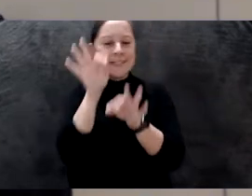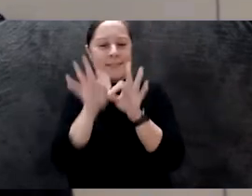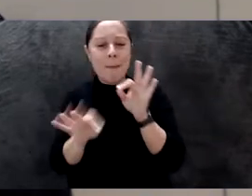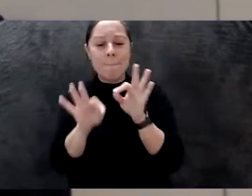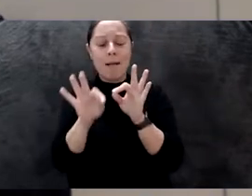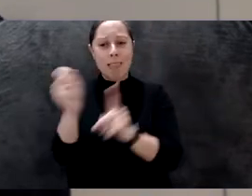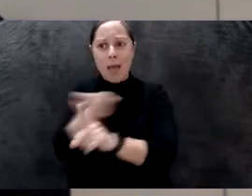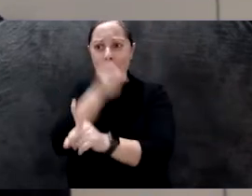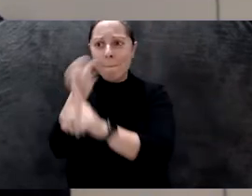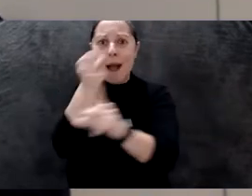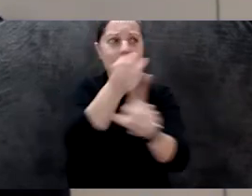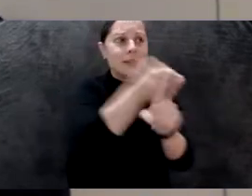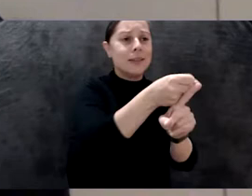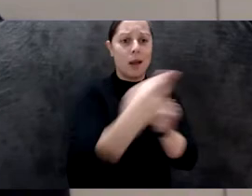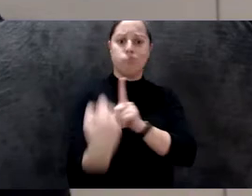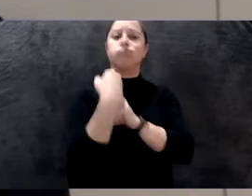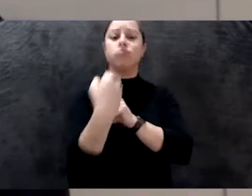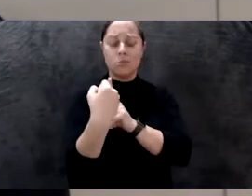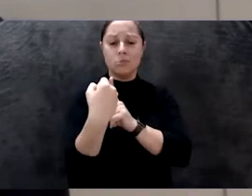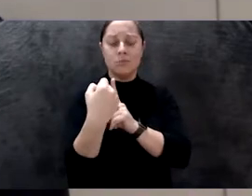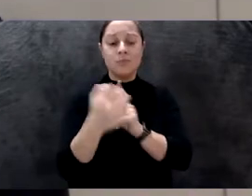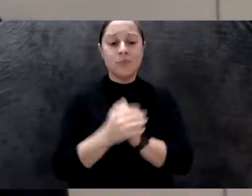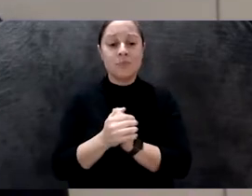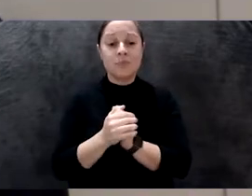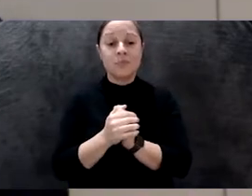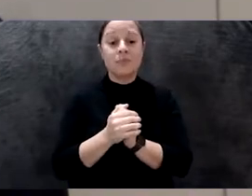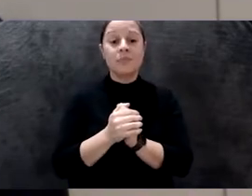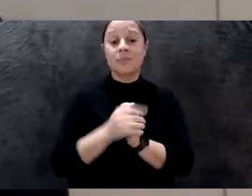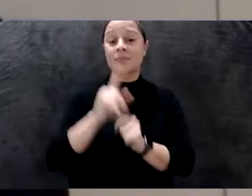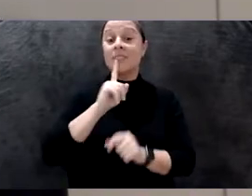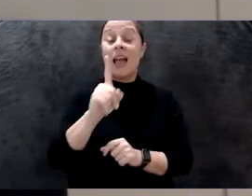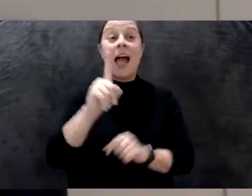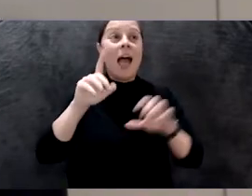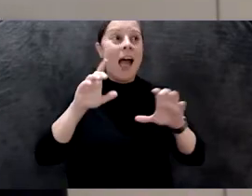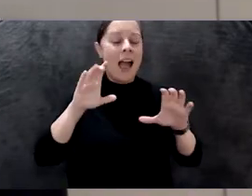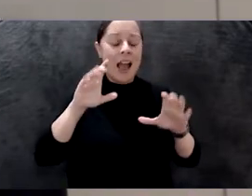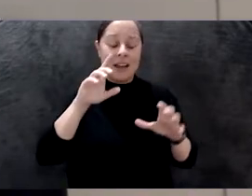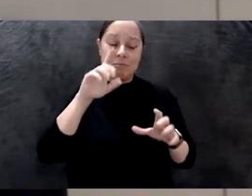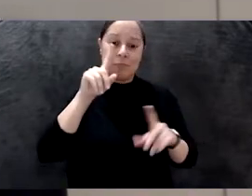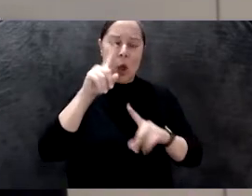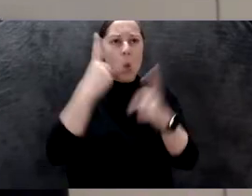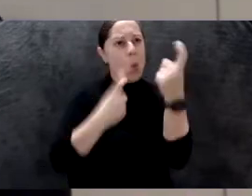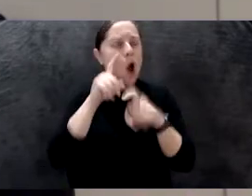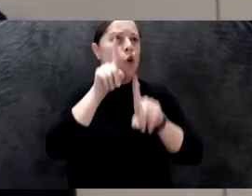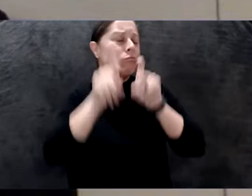A window into a universe of inquiry, activism, and interspecies collaborations.